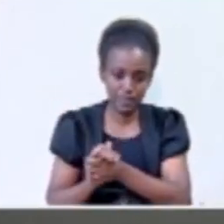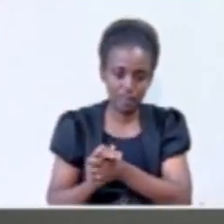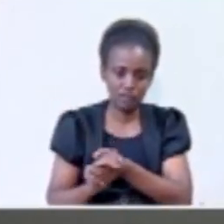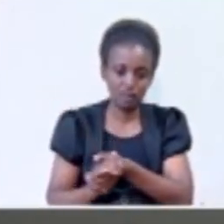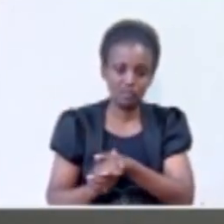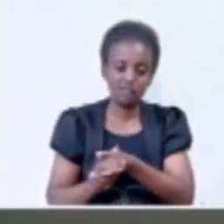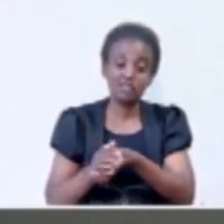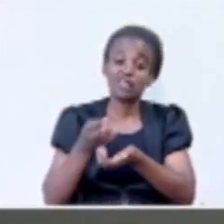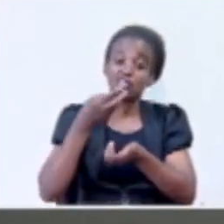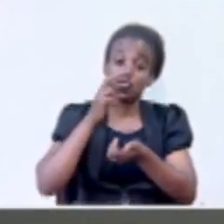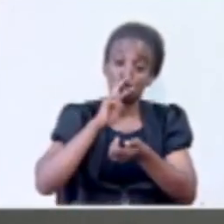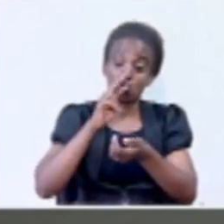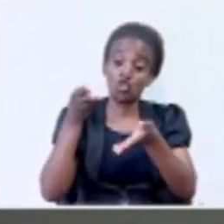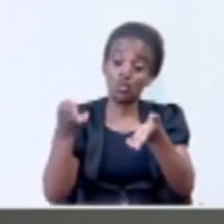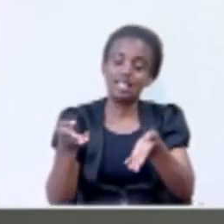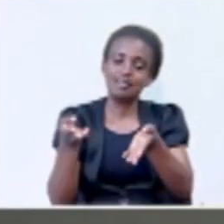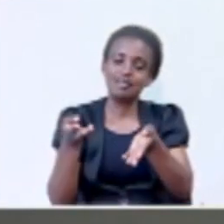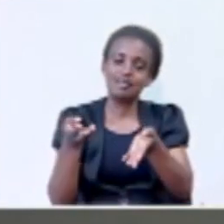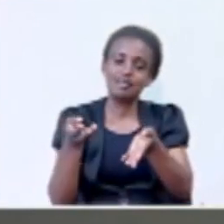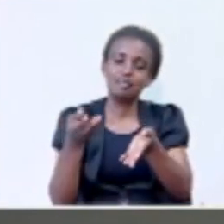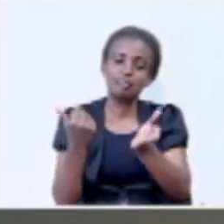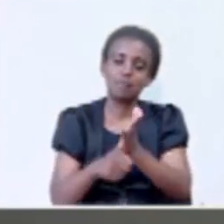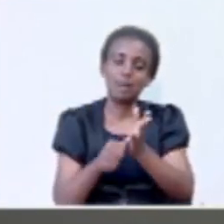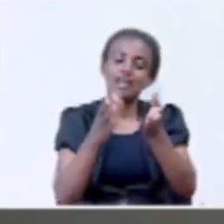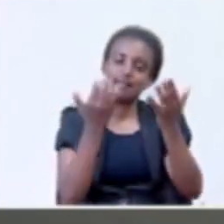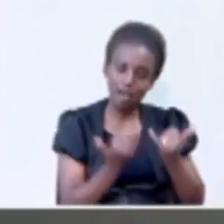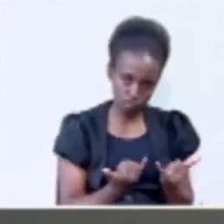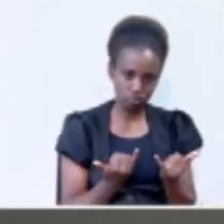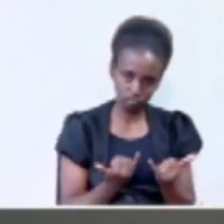a solution to this problem. Now,